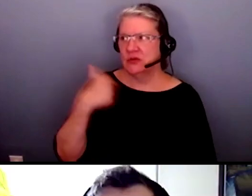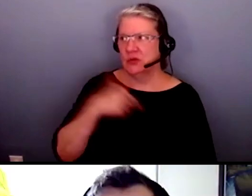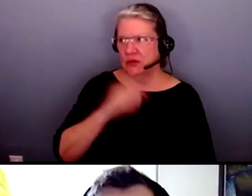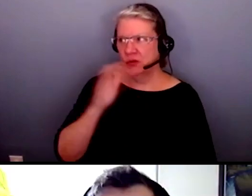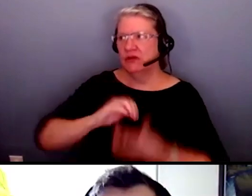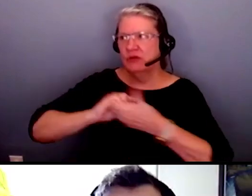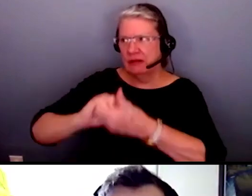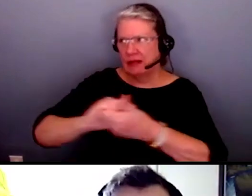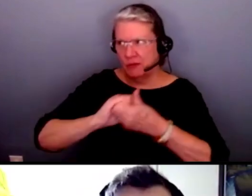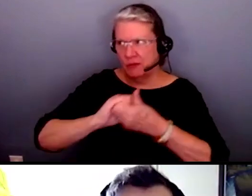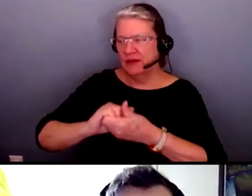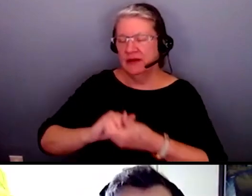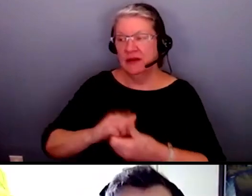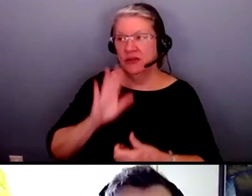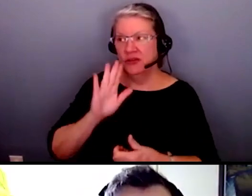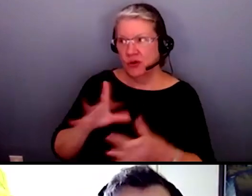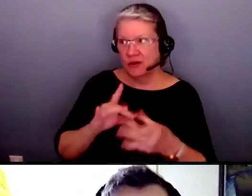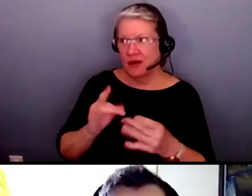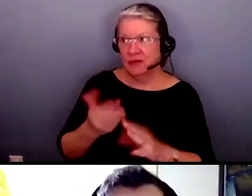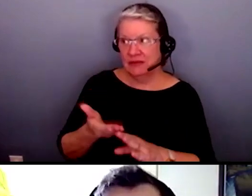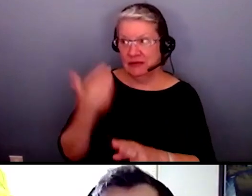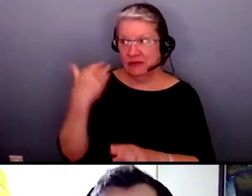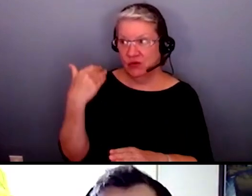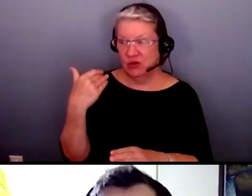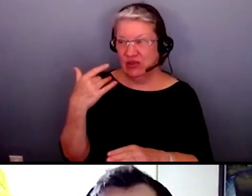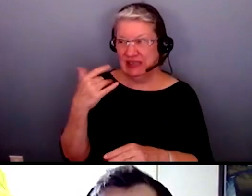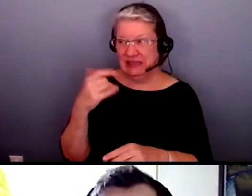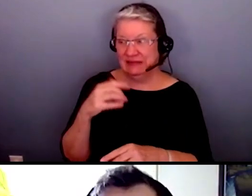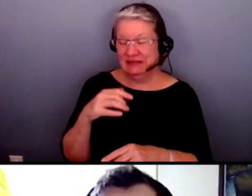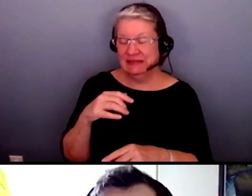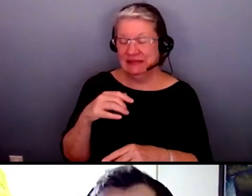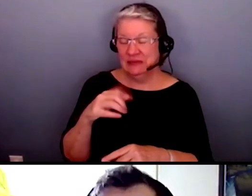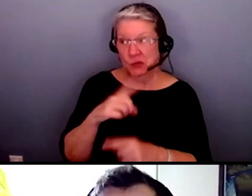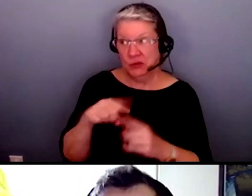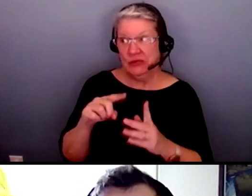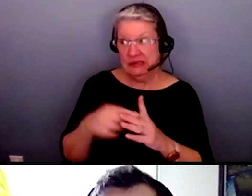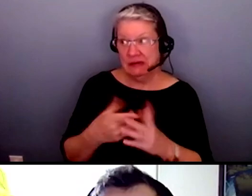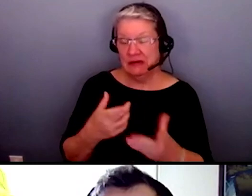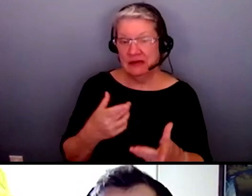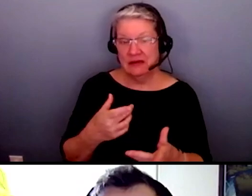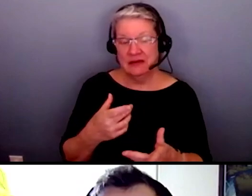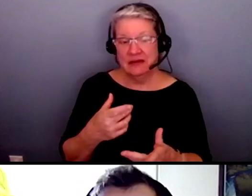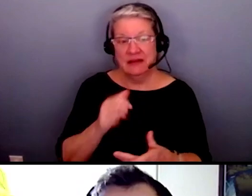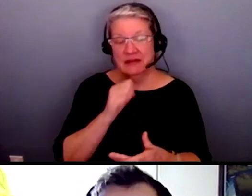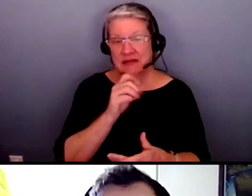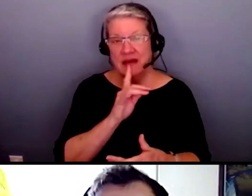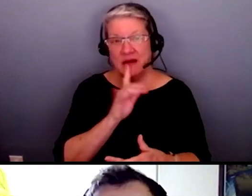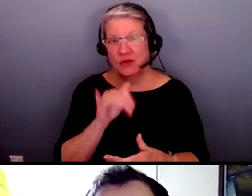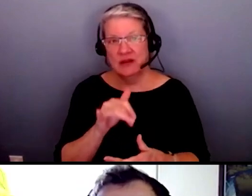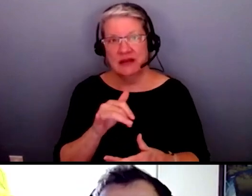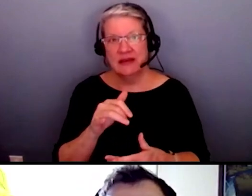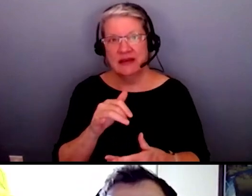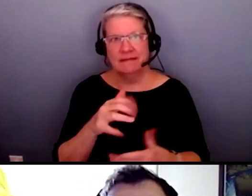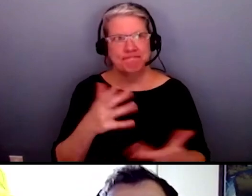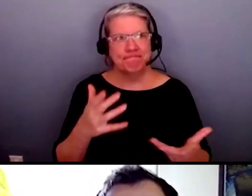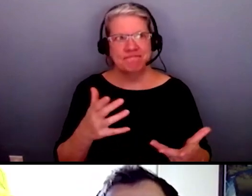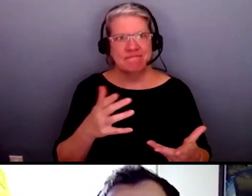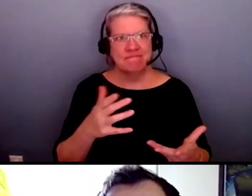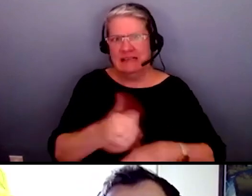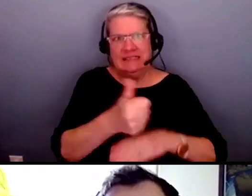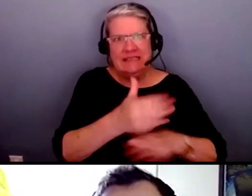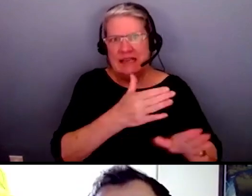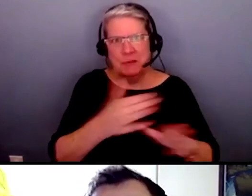as you pointed out in your comments early on there isn't i would say like a structured approach um